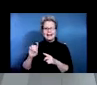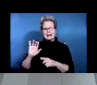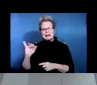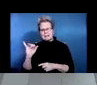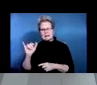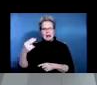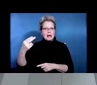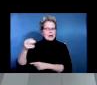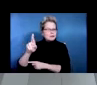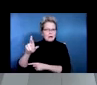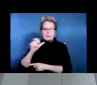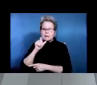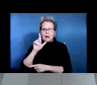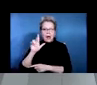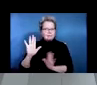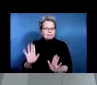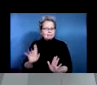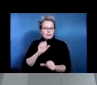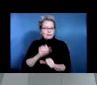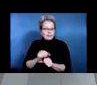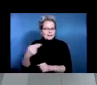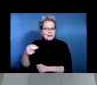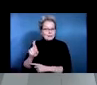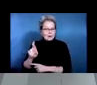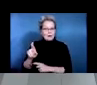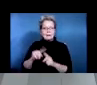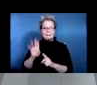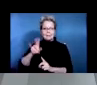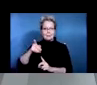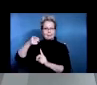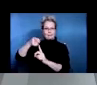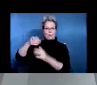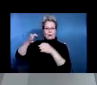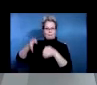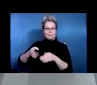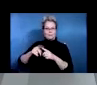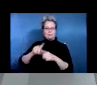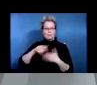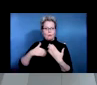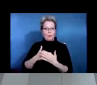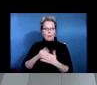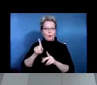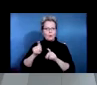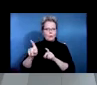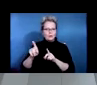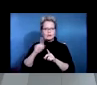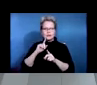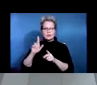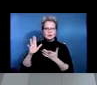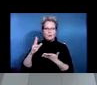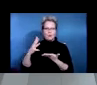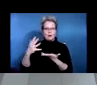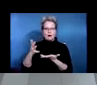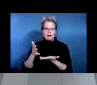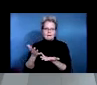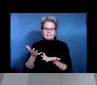this person basically was, I would say their point person for all disability related types of policies and,